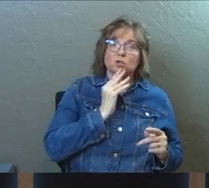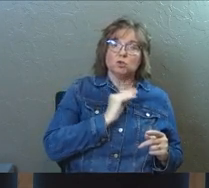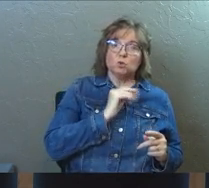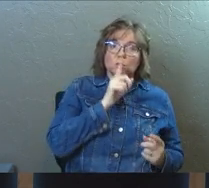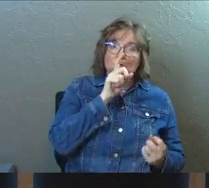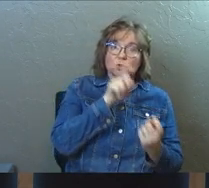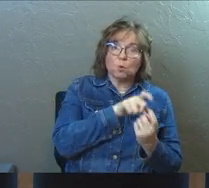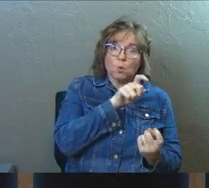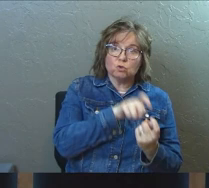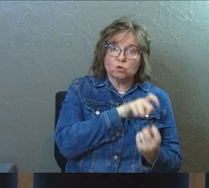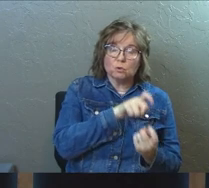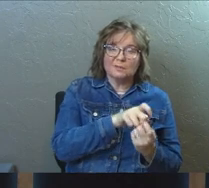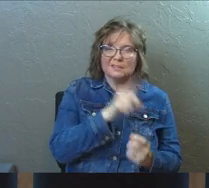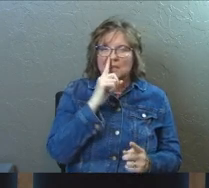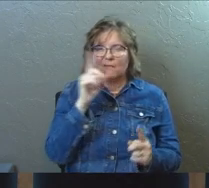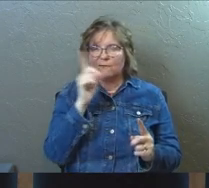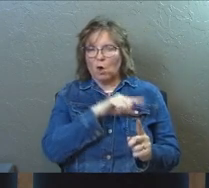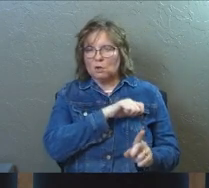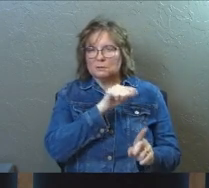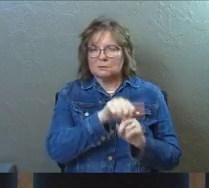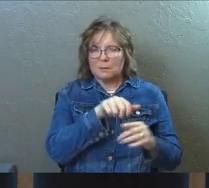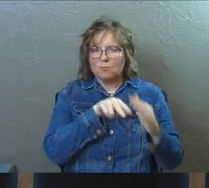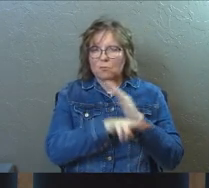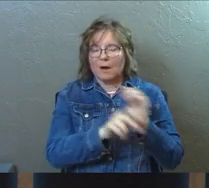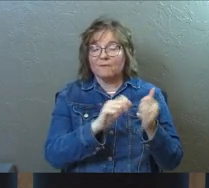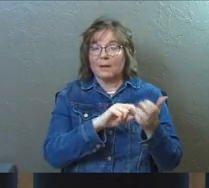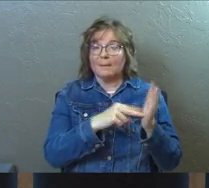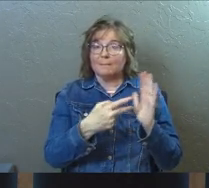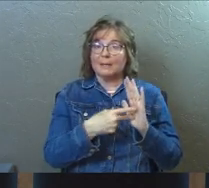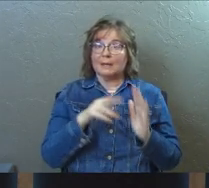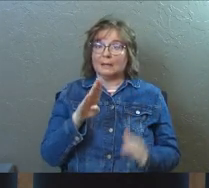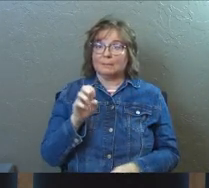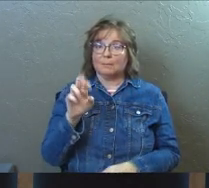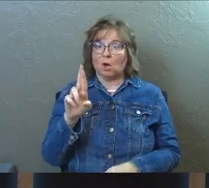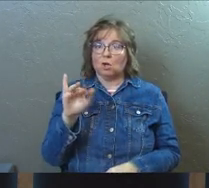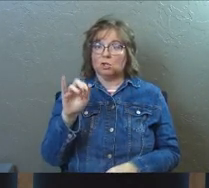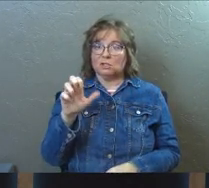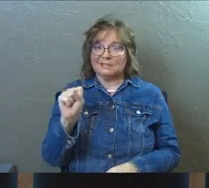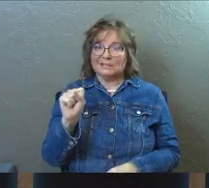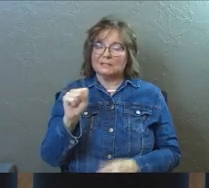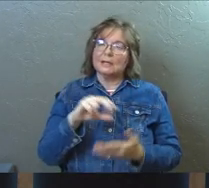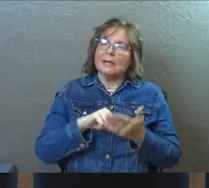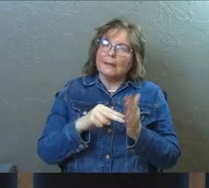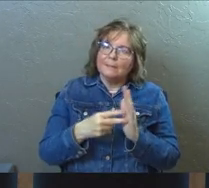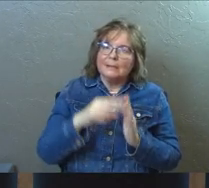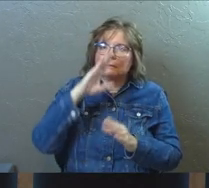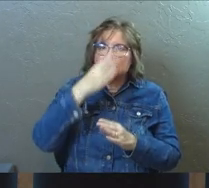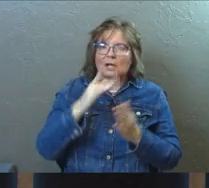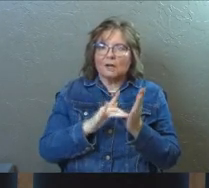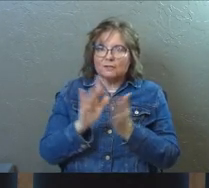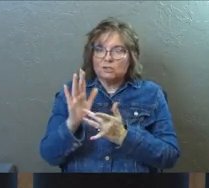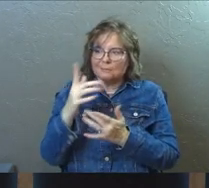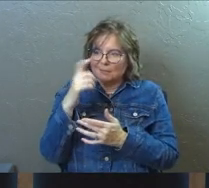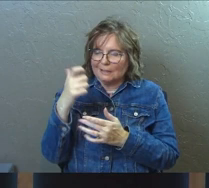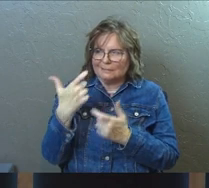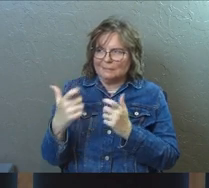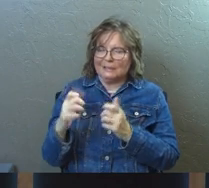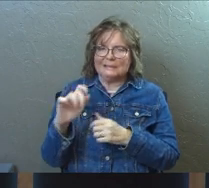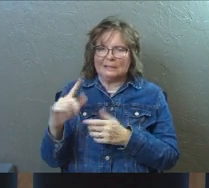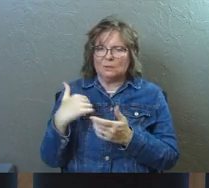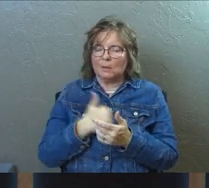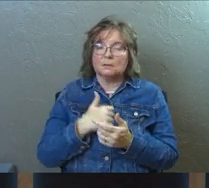-Jesus. Say Bar-Jesus. It just means son of Jesus. That seems weird to us because Jesus is sort of a big deal to us, right?